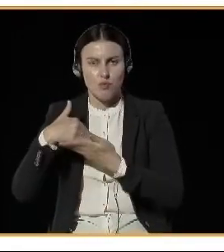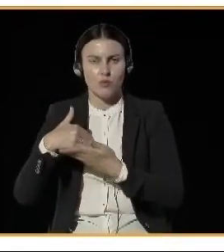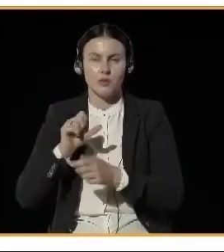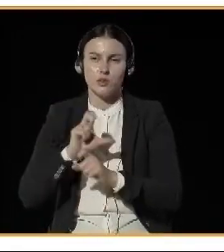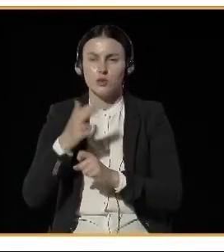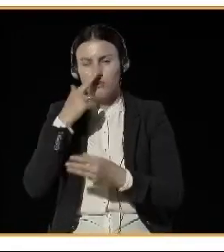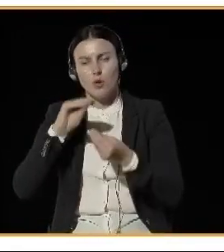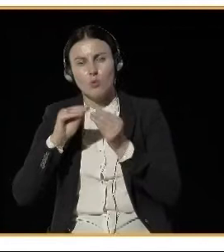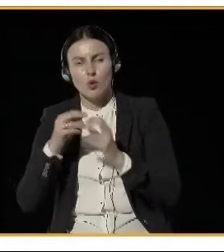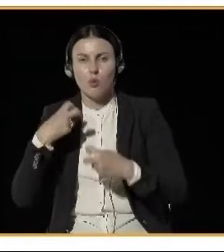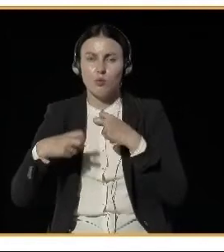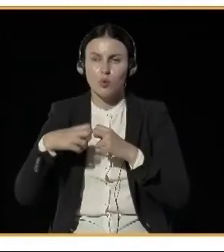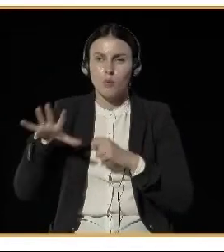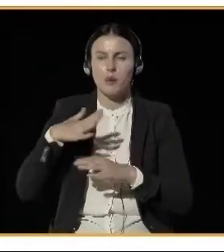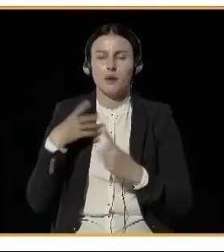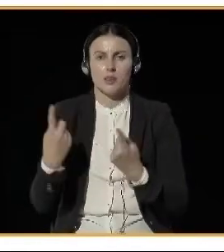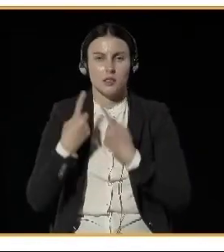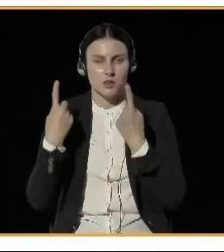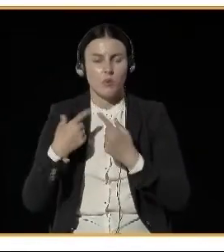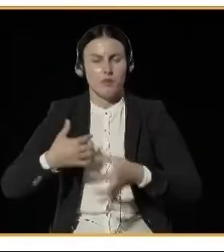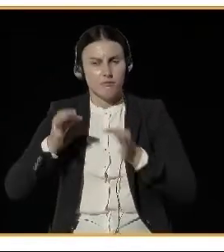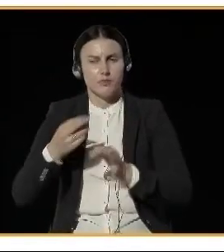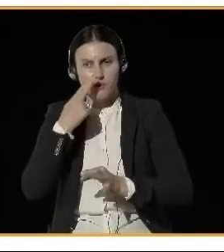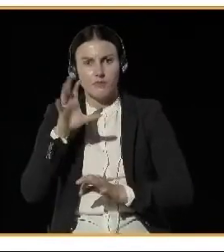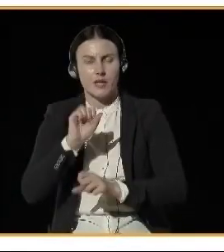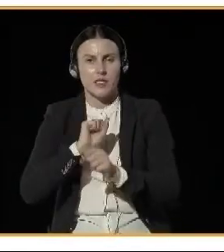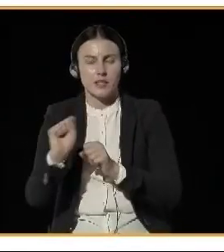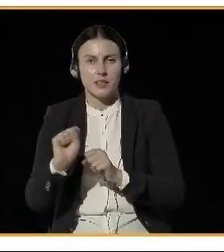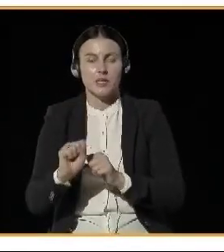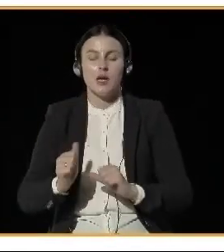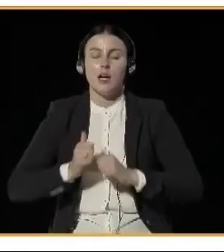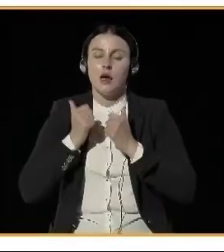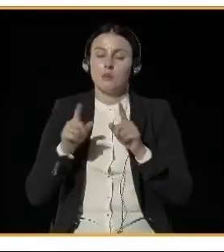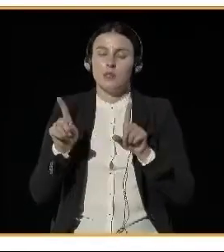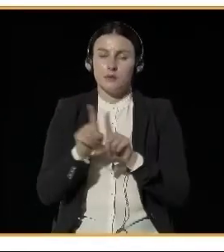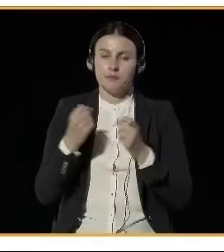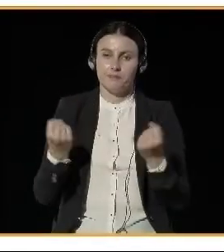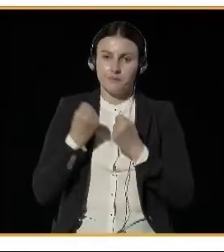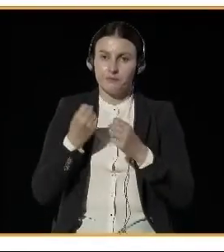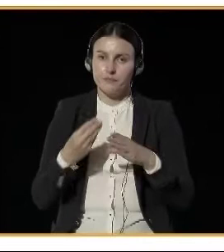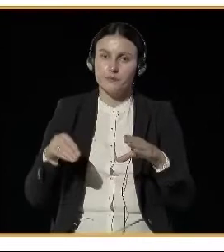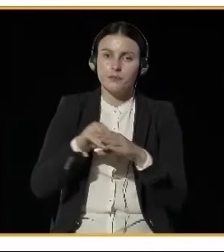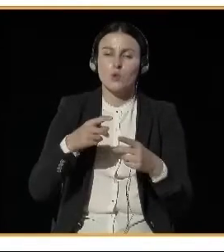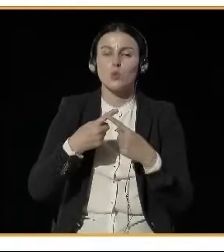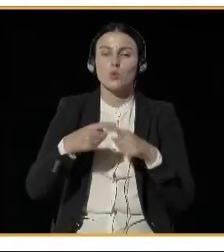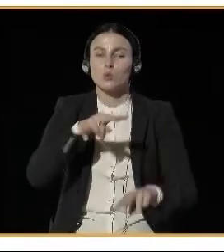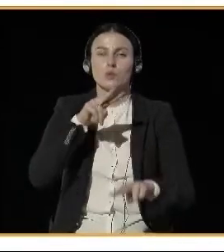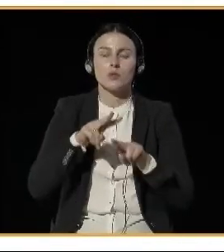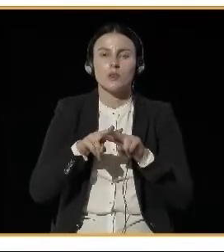implement short term measures on days with very high air pollution.